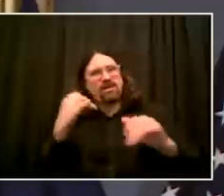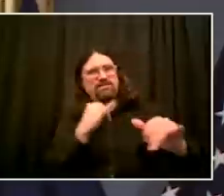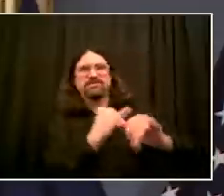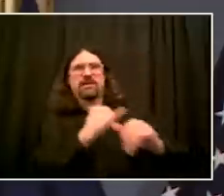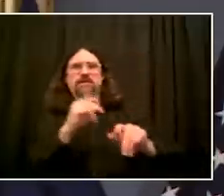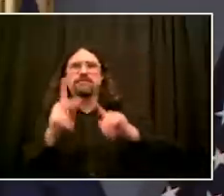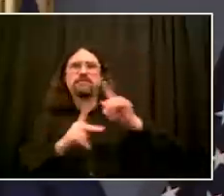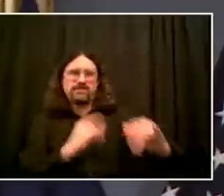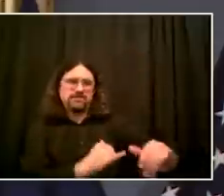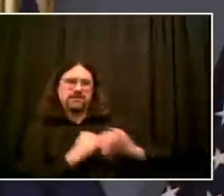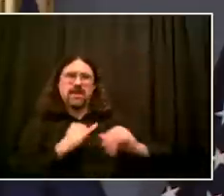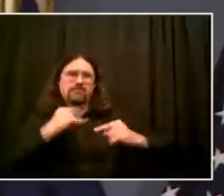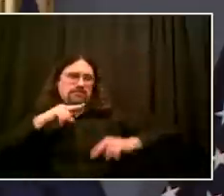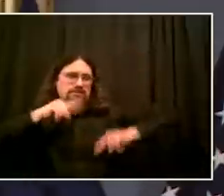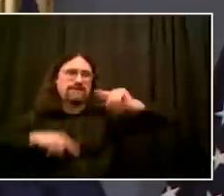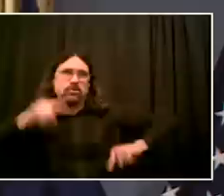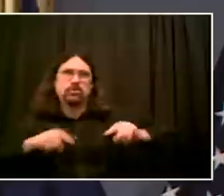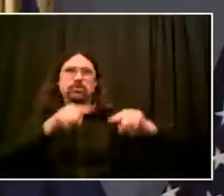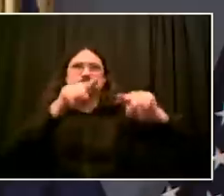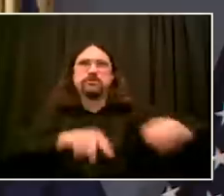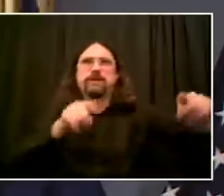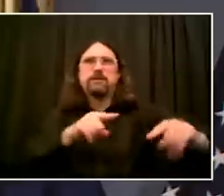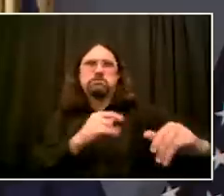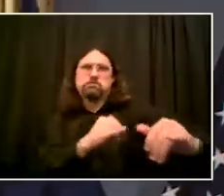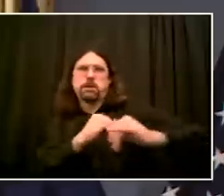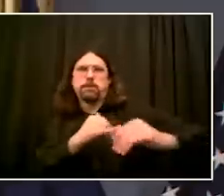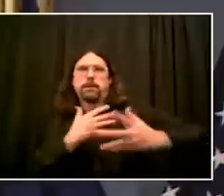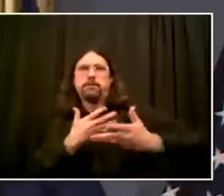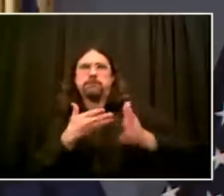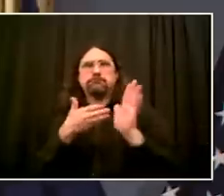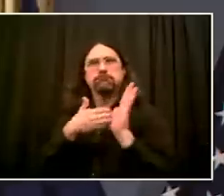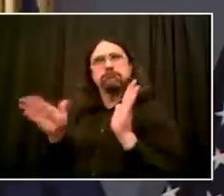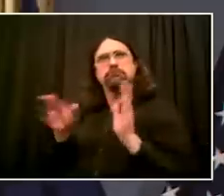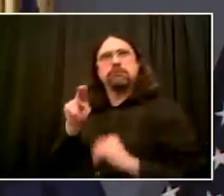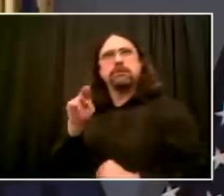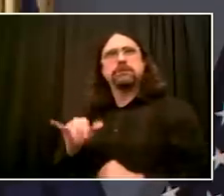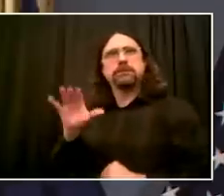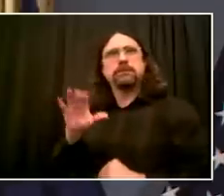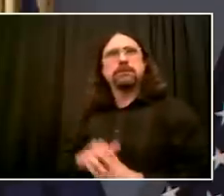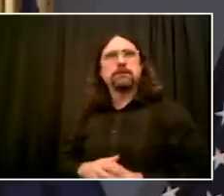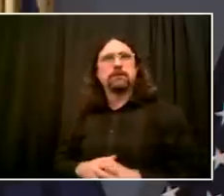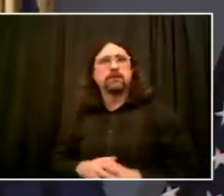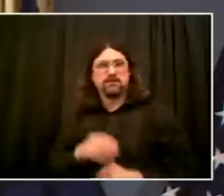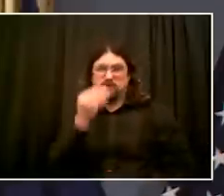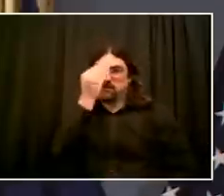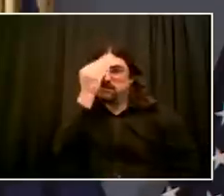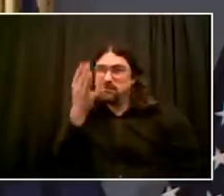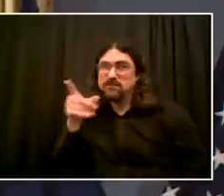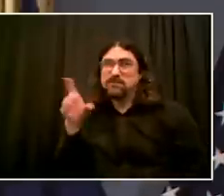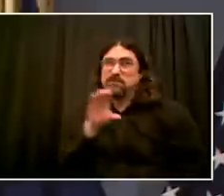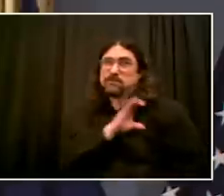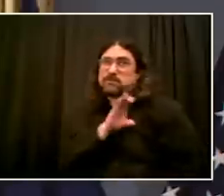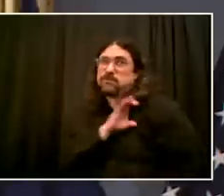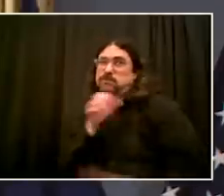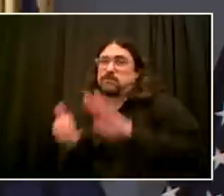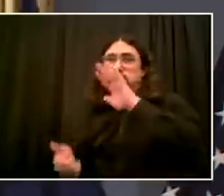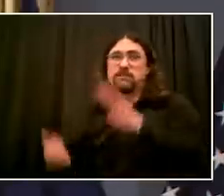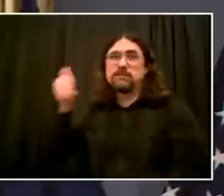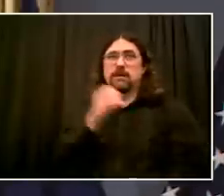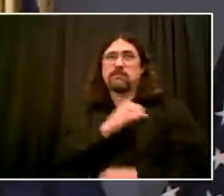Jimmy O'Neill would tell me the stories of things he could not accept within his own profession. Bill Bratton brought me almost to tears one day,